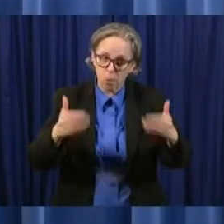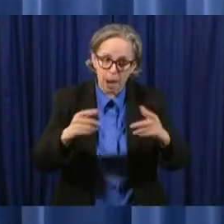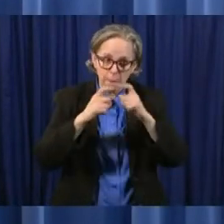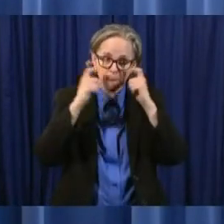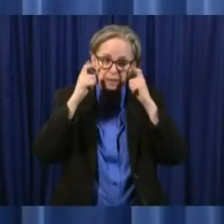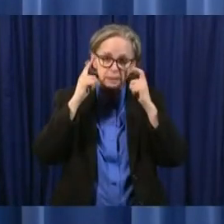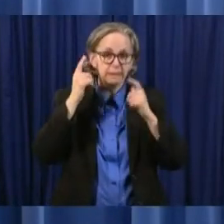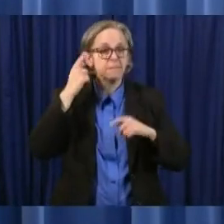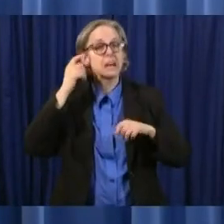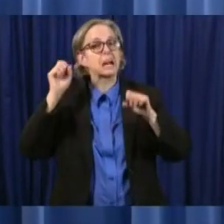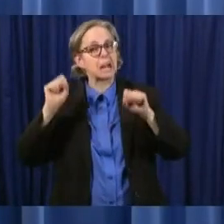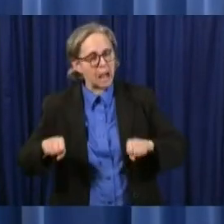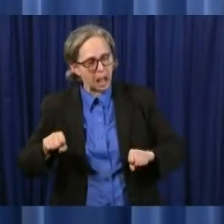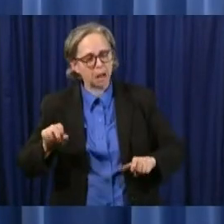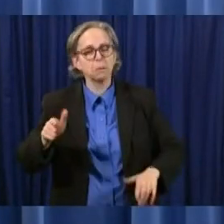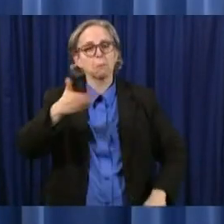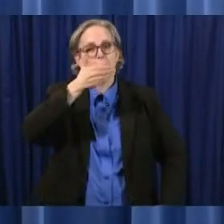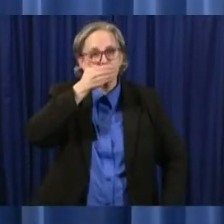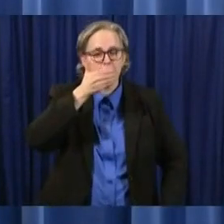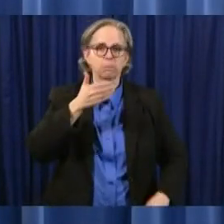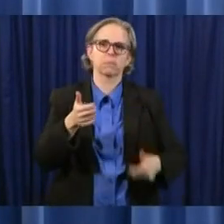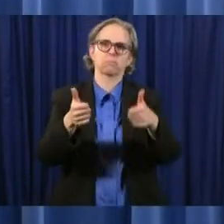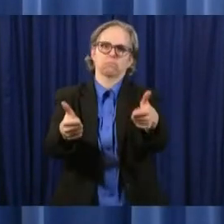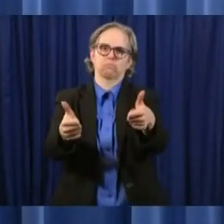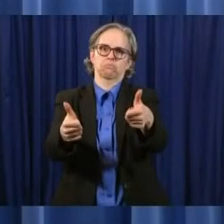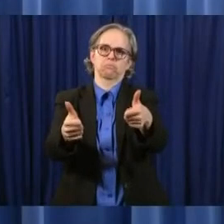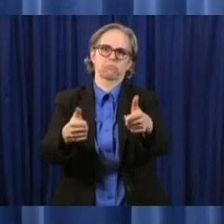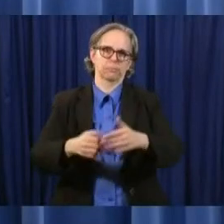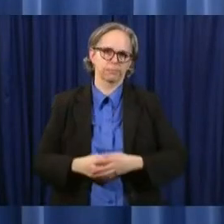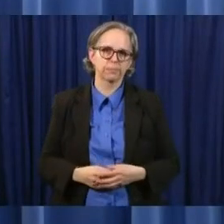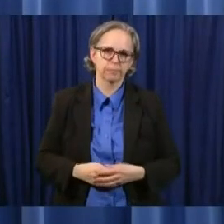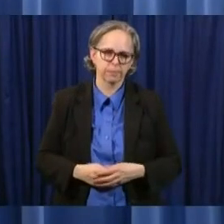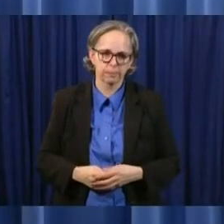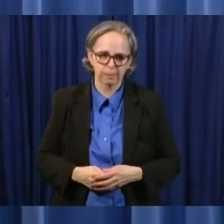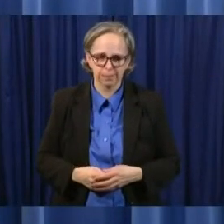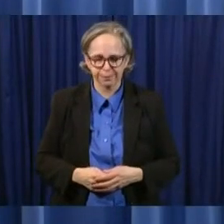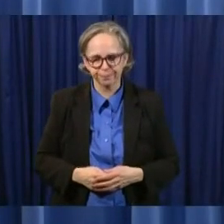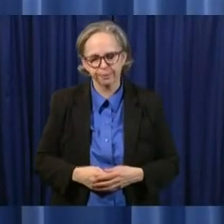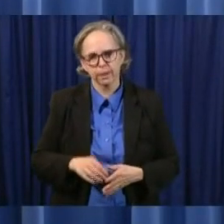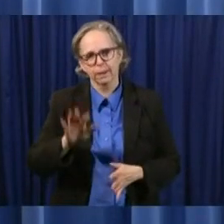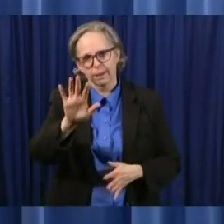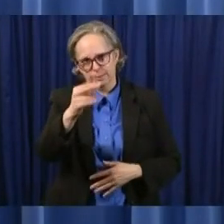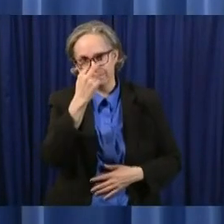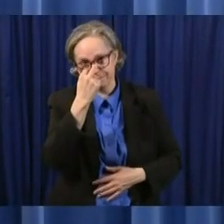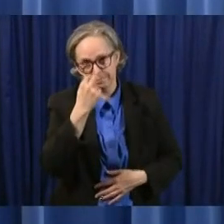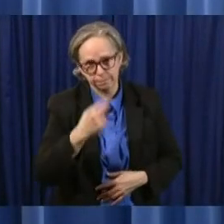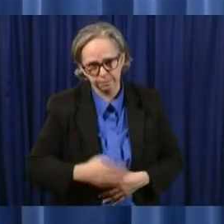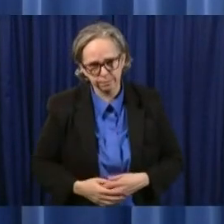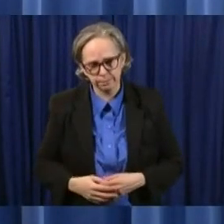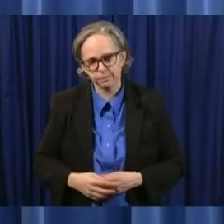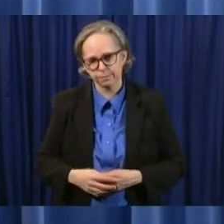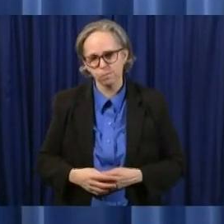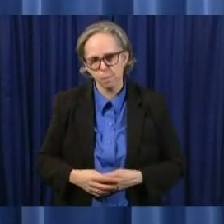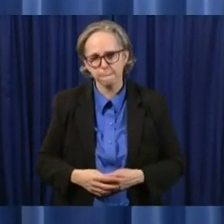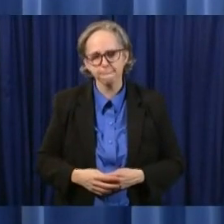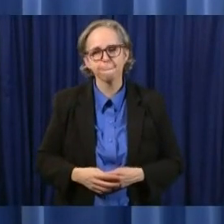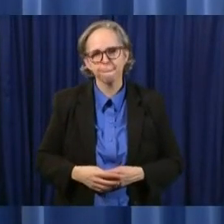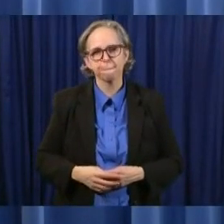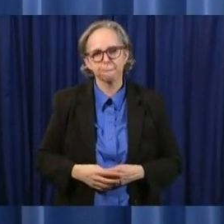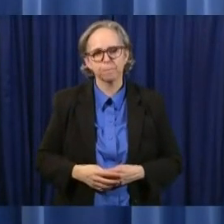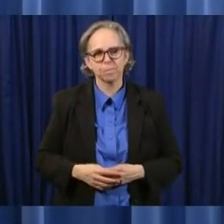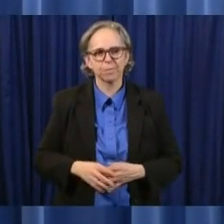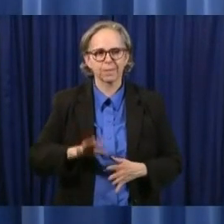facial uh covering uh and look in making these decisions